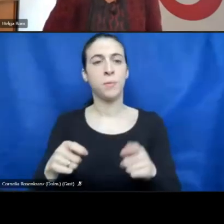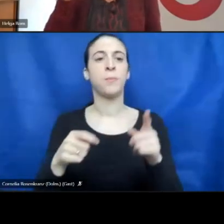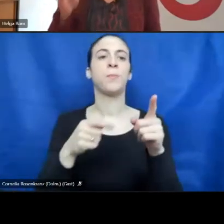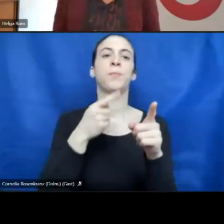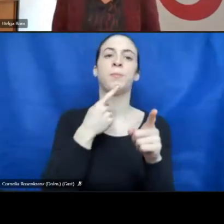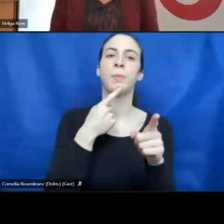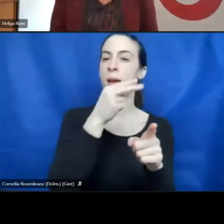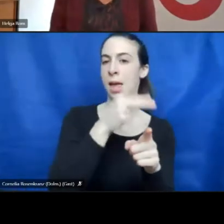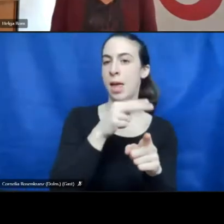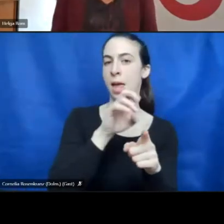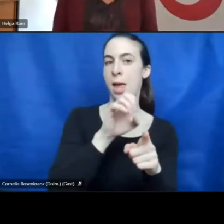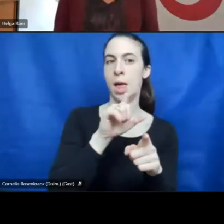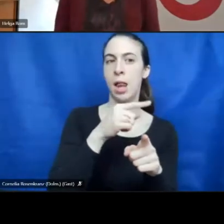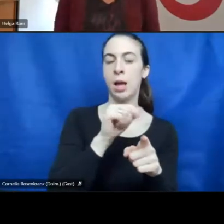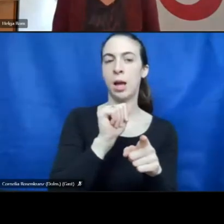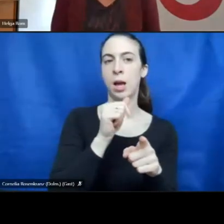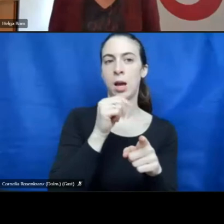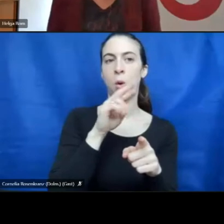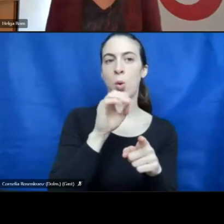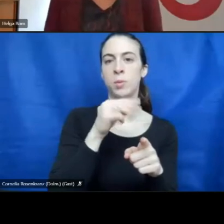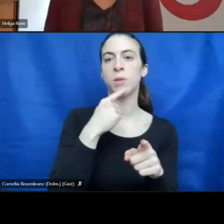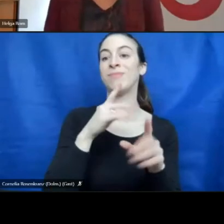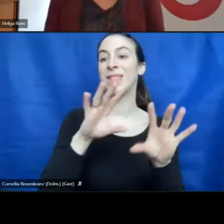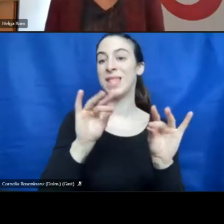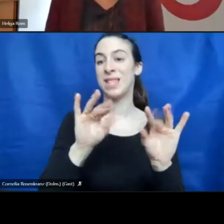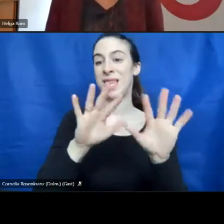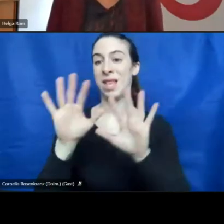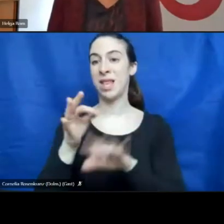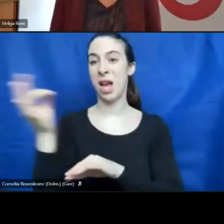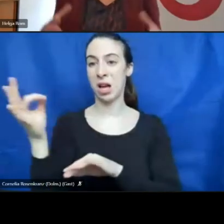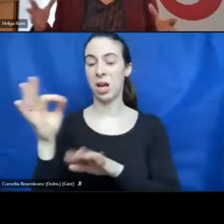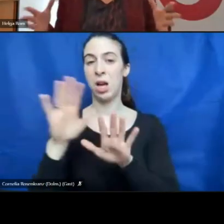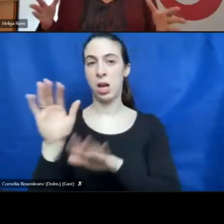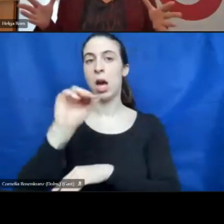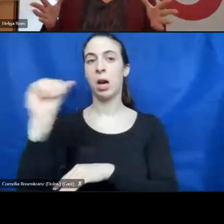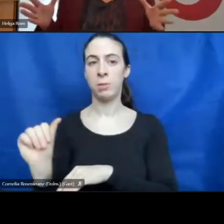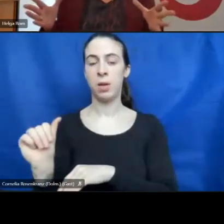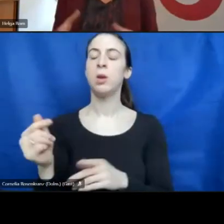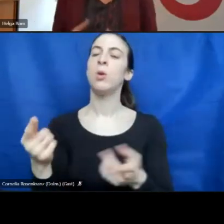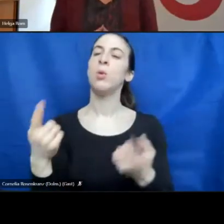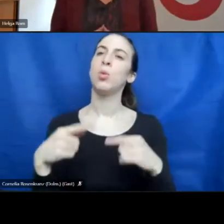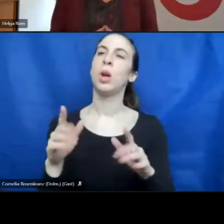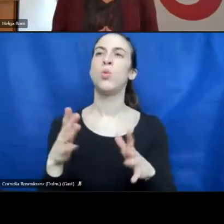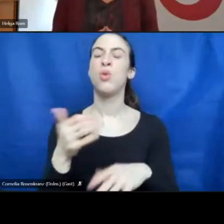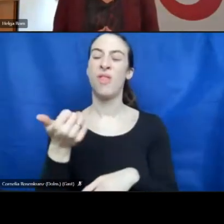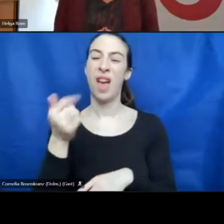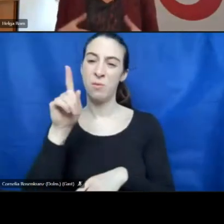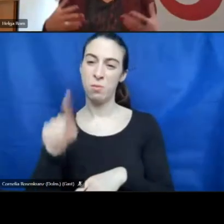runs for 10 days and then there is about a month